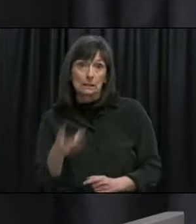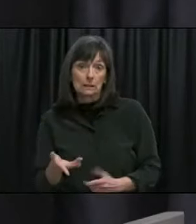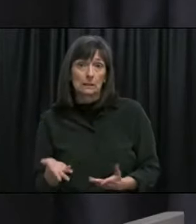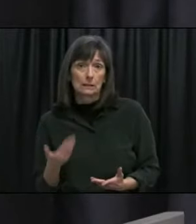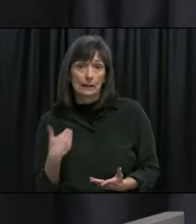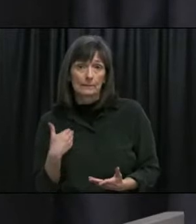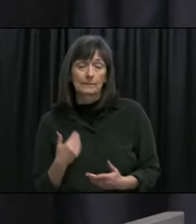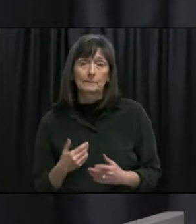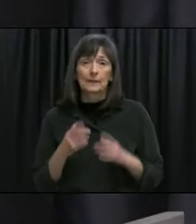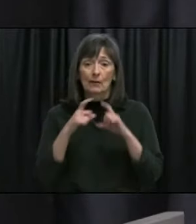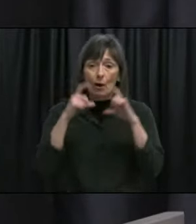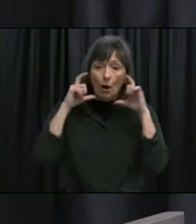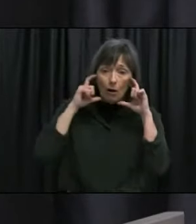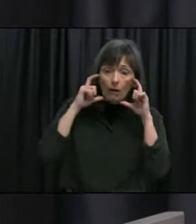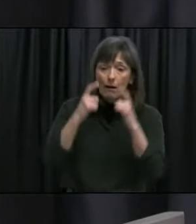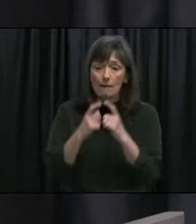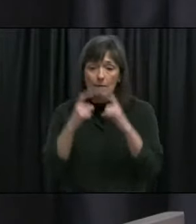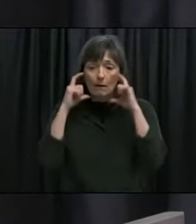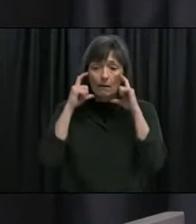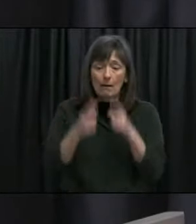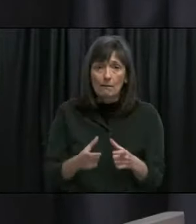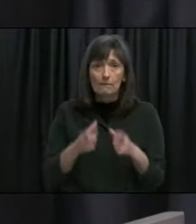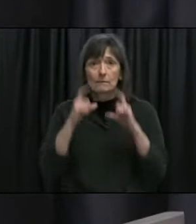put on a mask take off a mask and